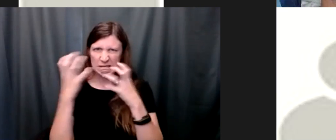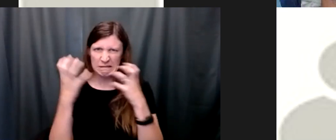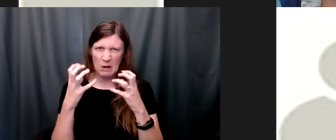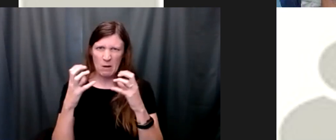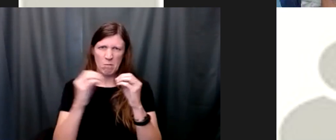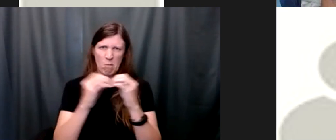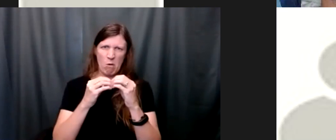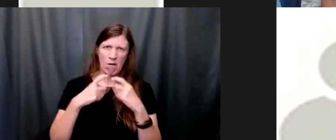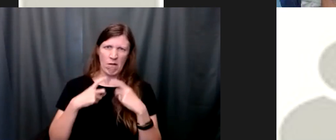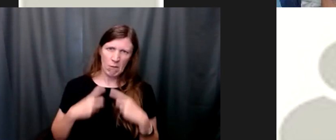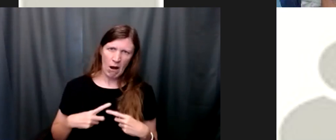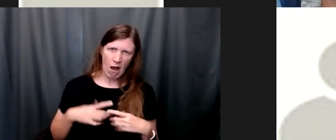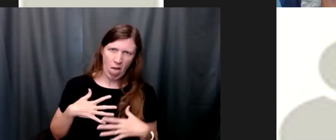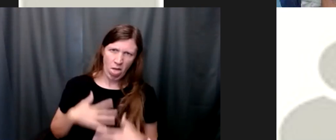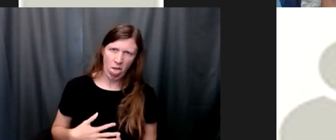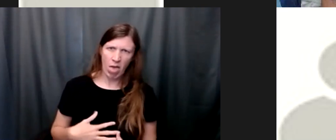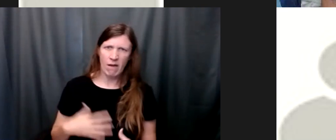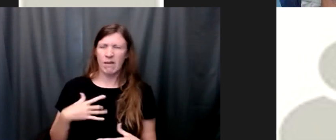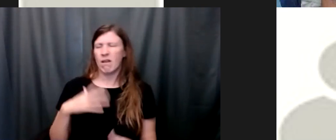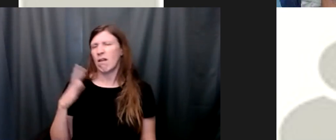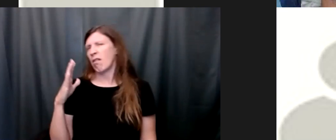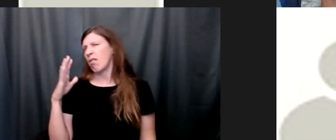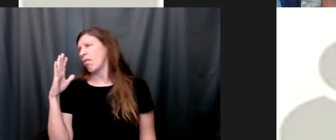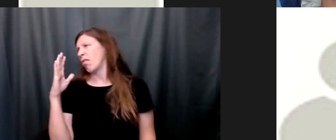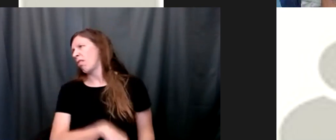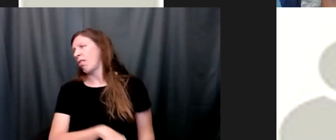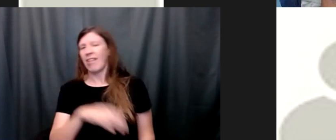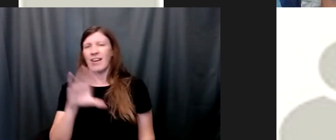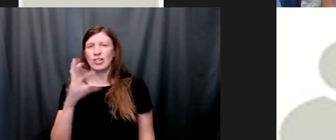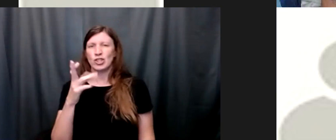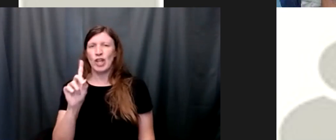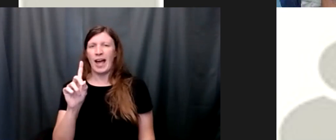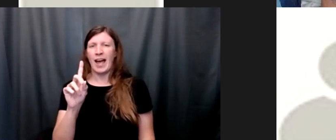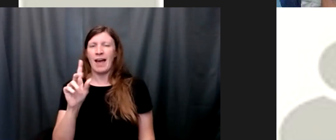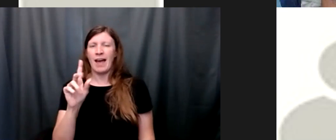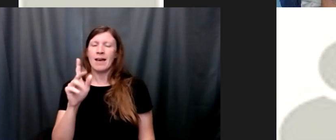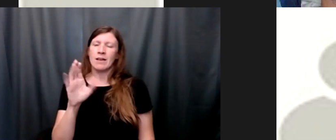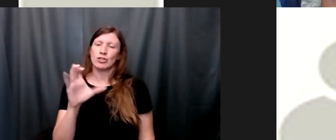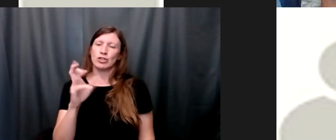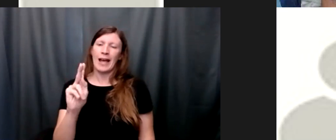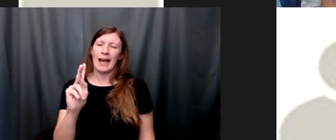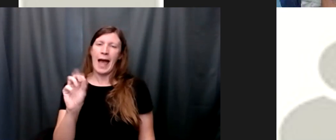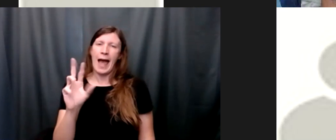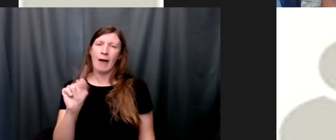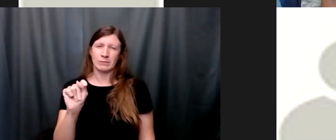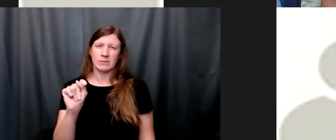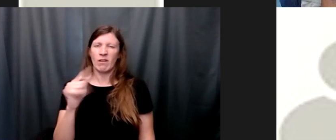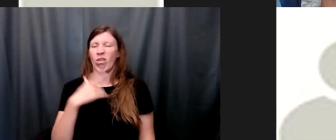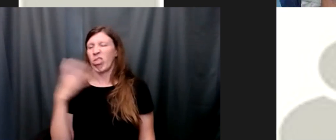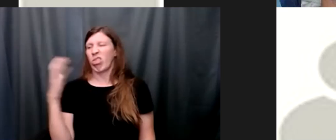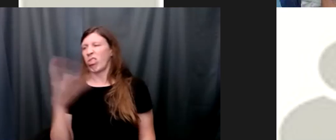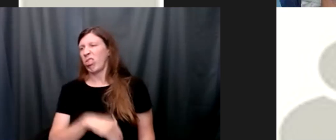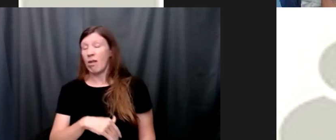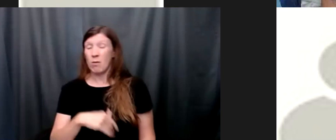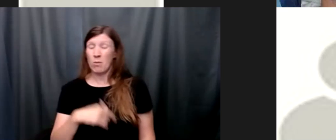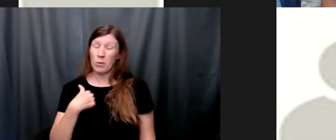bit more depressed a little bit more checked out i mean we have to be honest we are facing unprecedented times